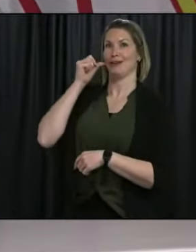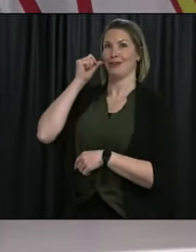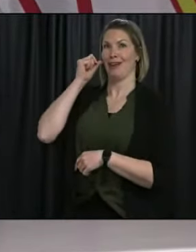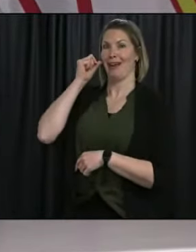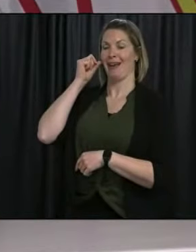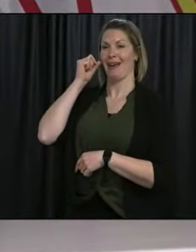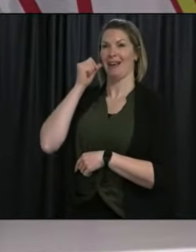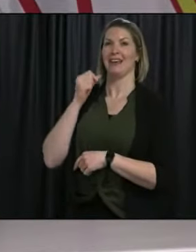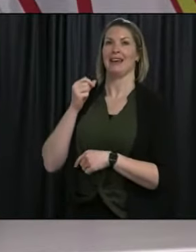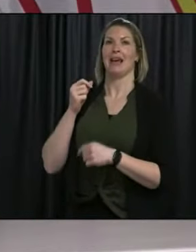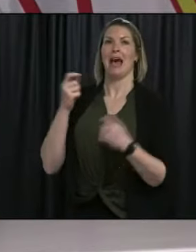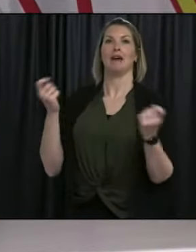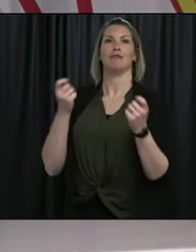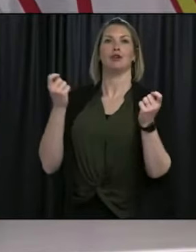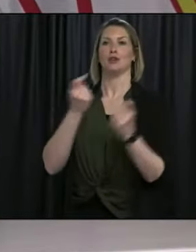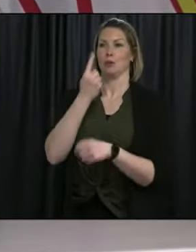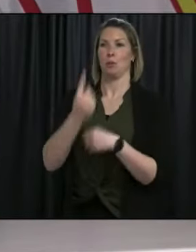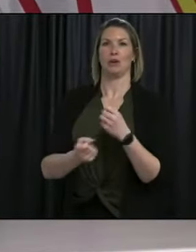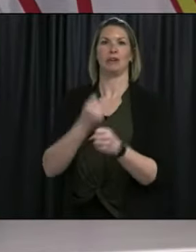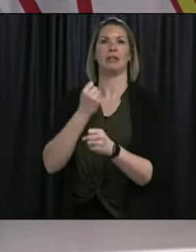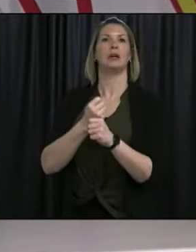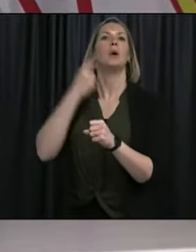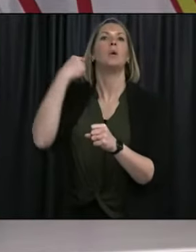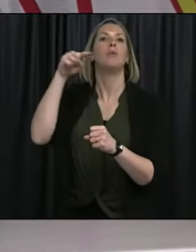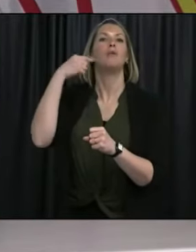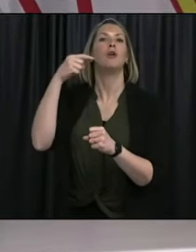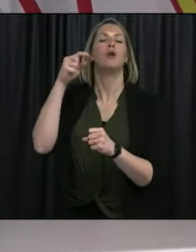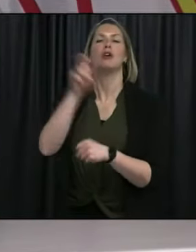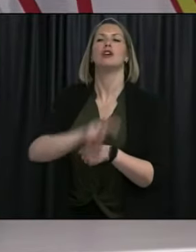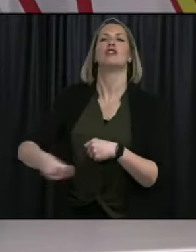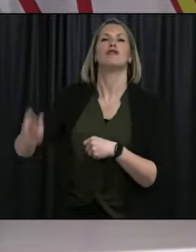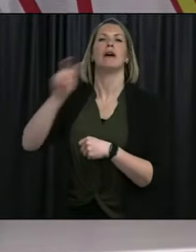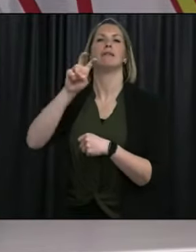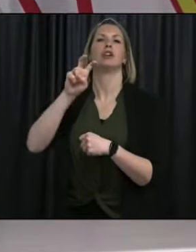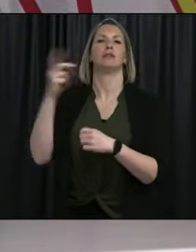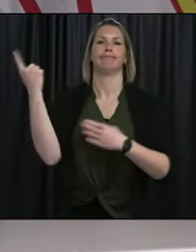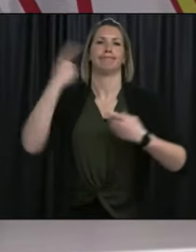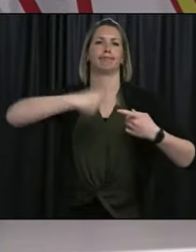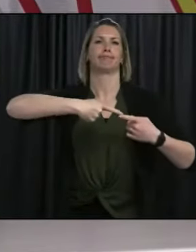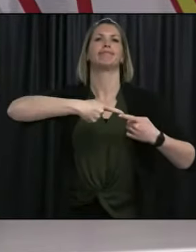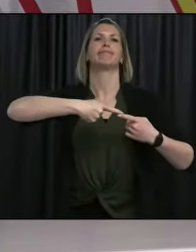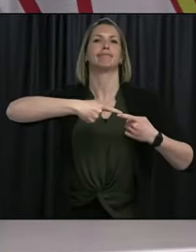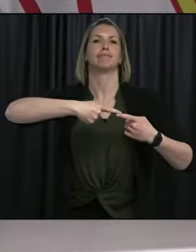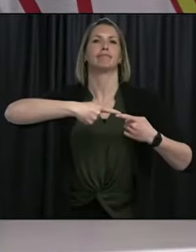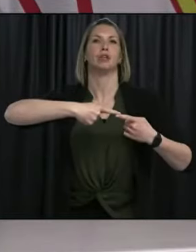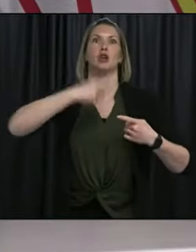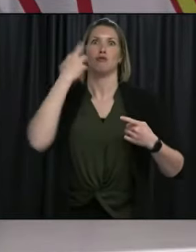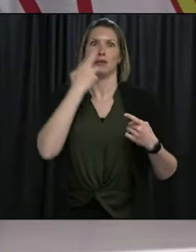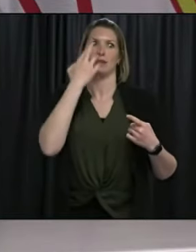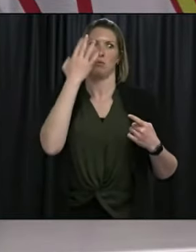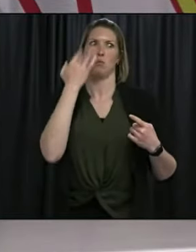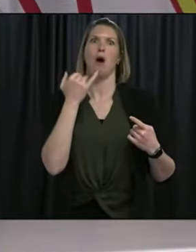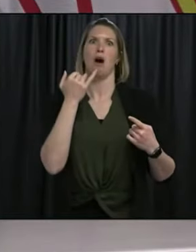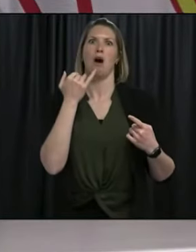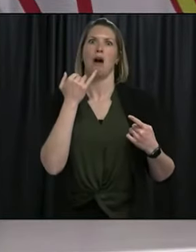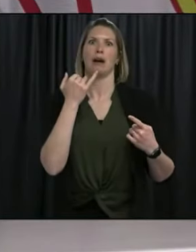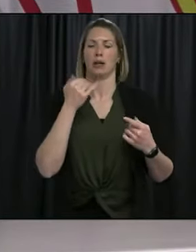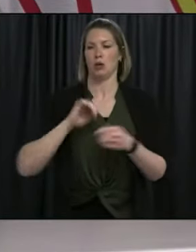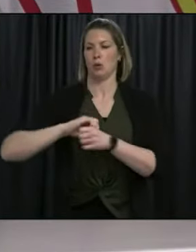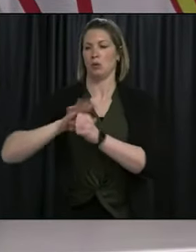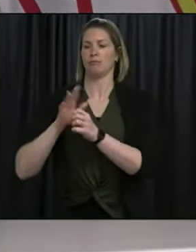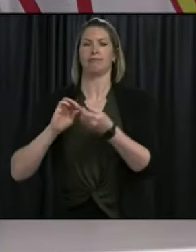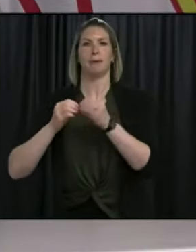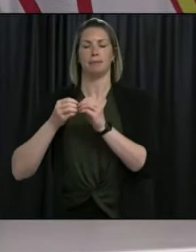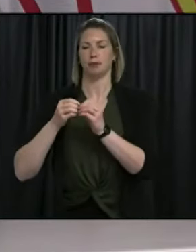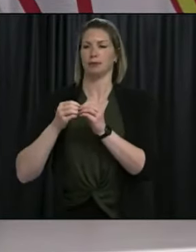travel restrictions came into effect. These restrictions are one of the main reasons that we have been able to keep our COVID numbers